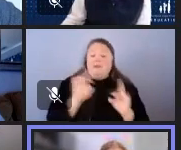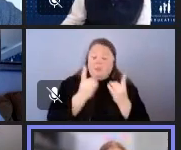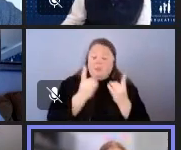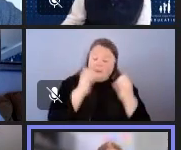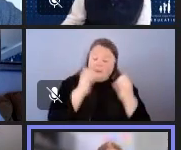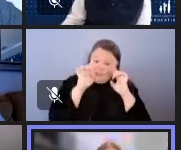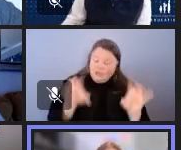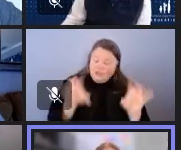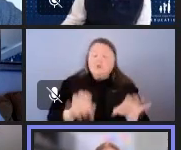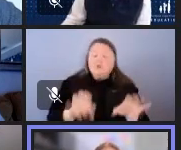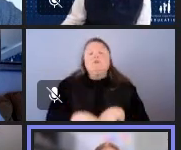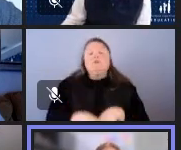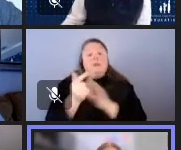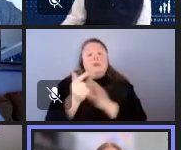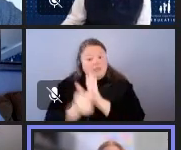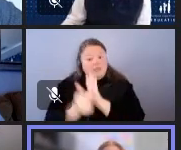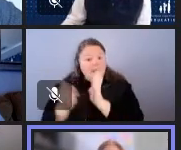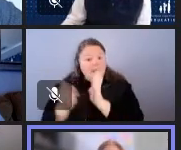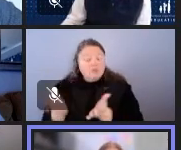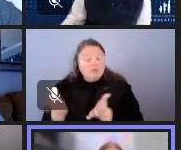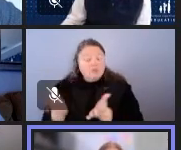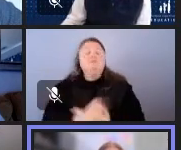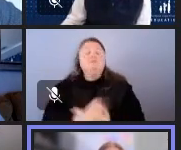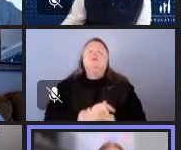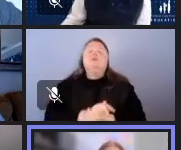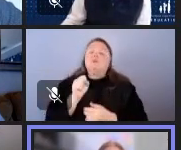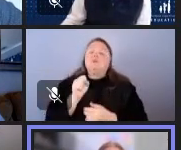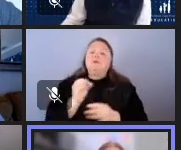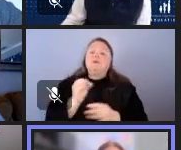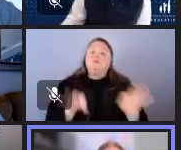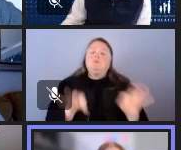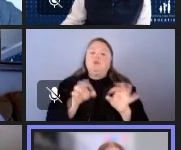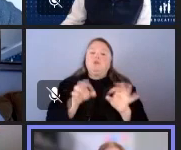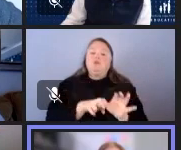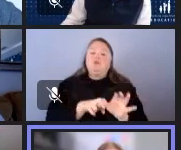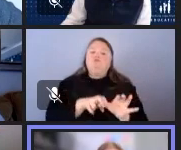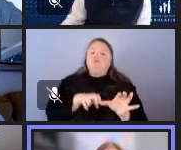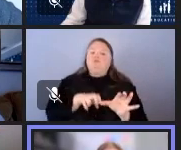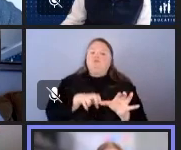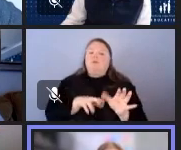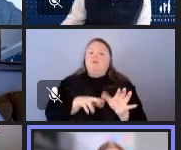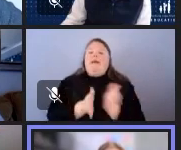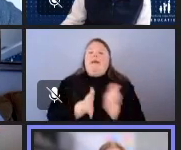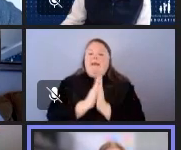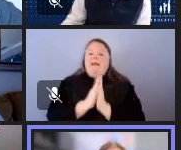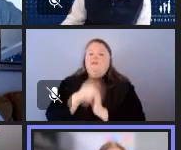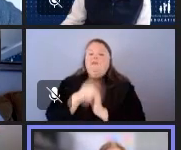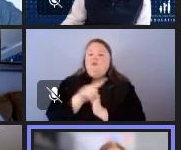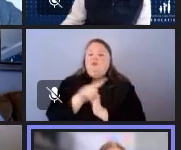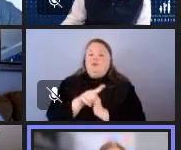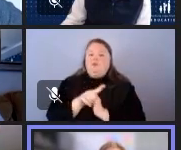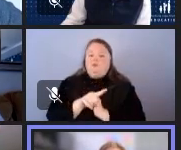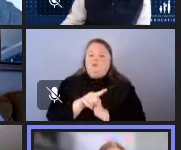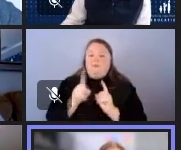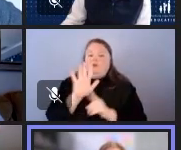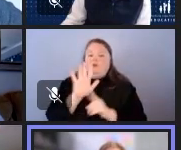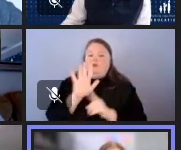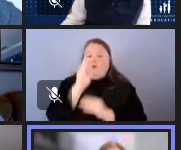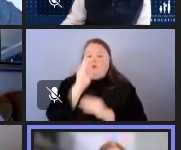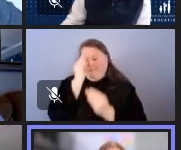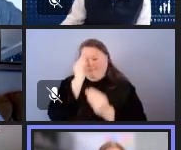legislation. So I think it's really important for us to take a step back and ask you all how you like to stay informed. And